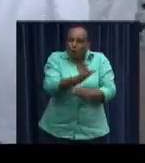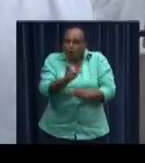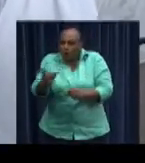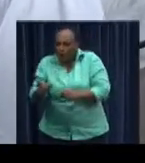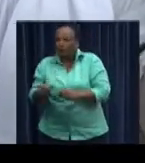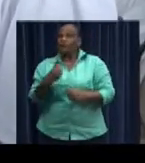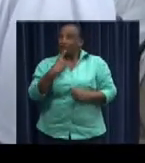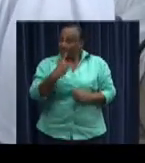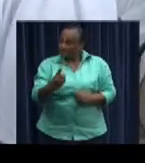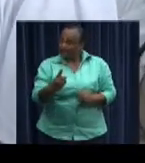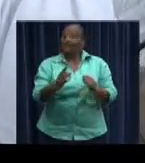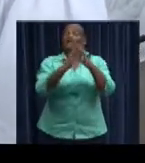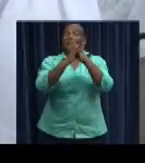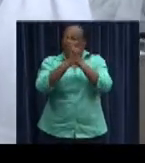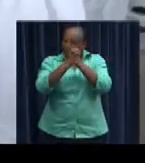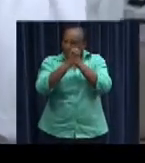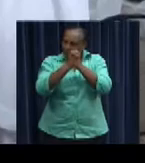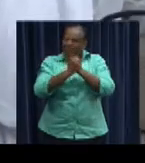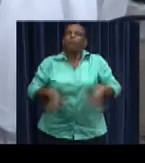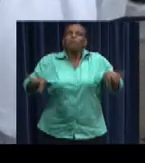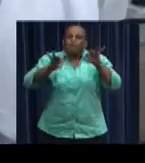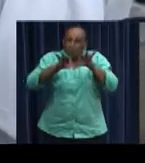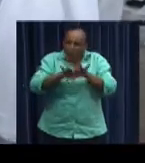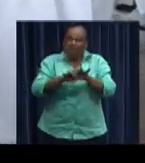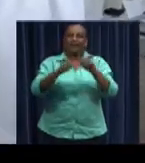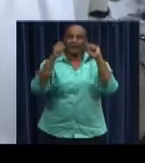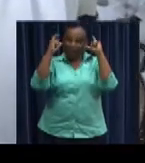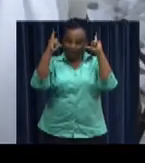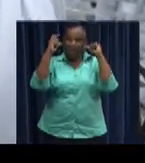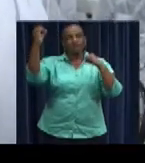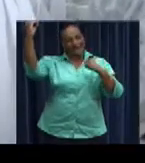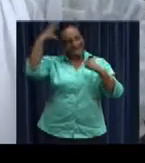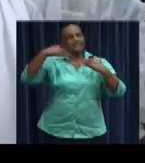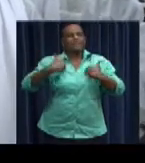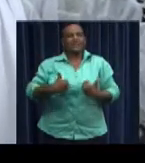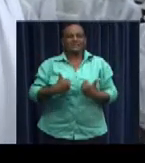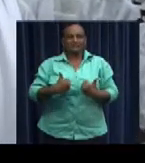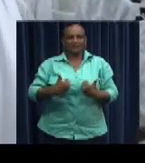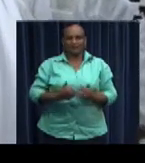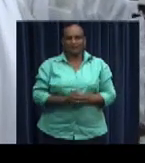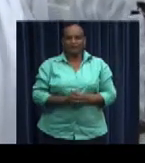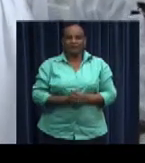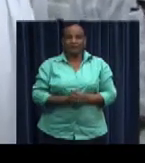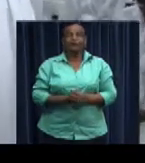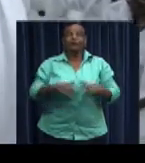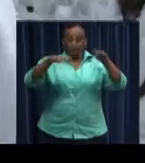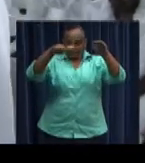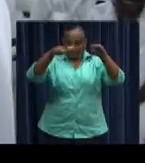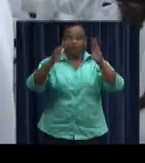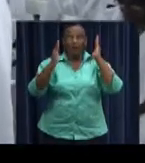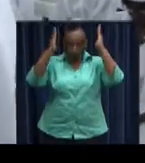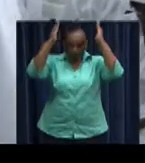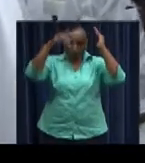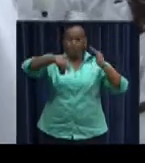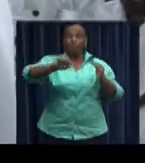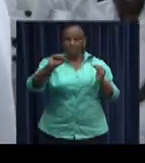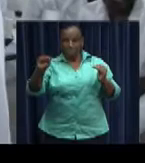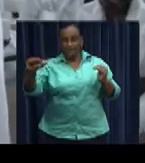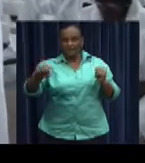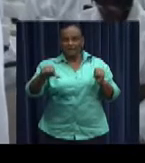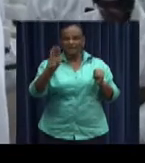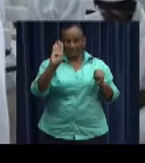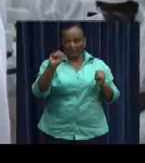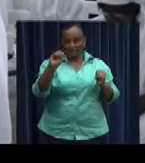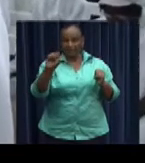shepherds, that a prayer is of imminent importance in the life of a Christian. With the blessing of Bishop Pansa,